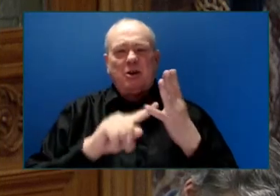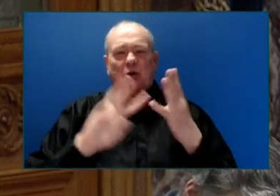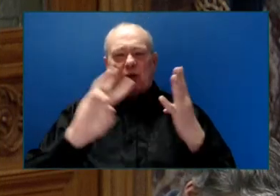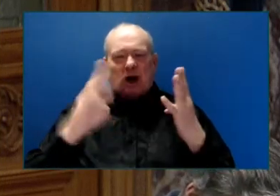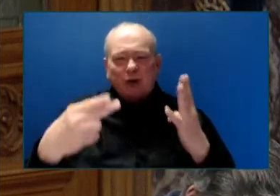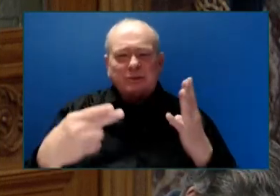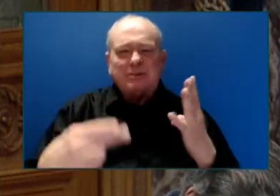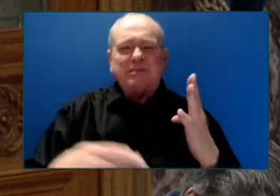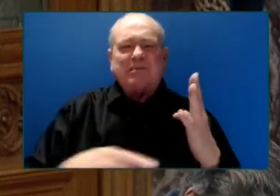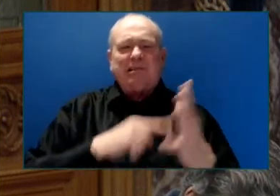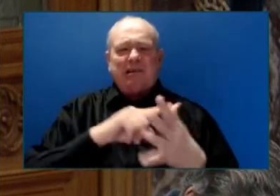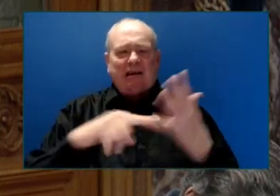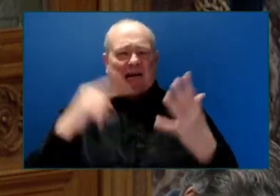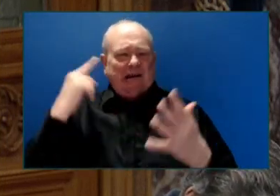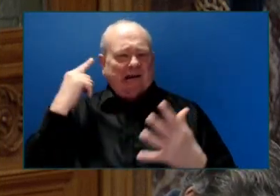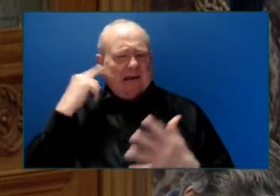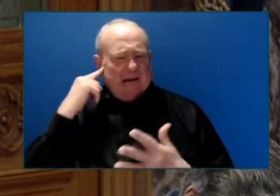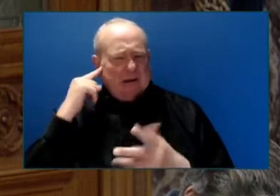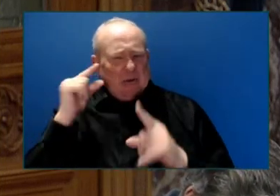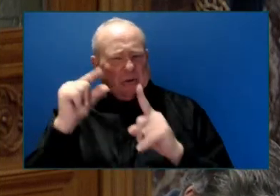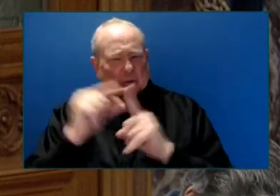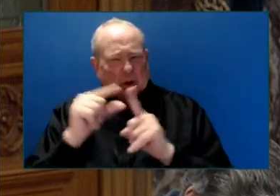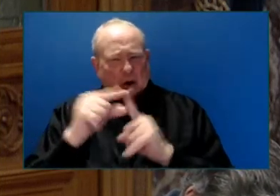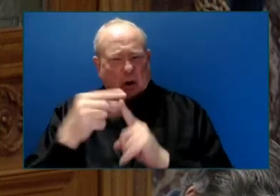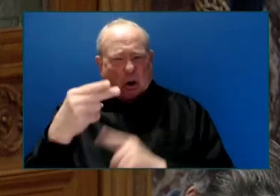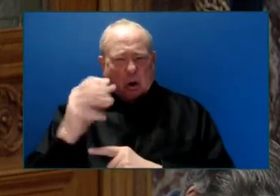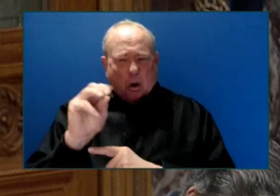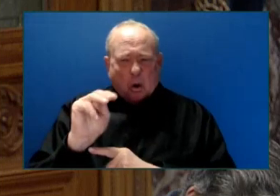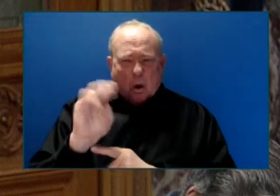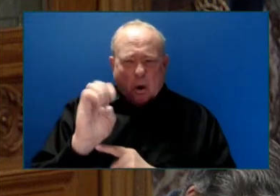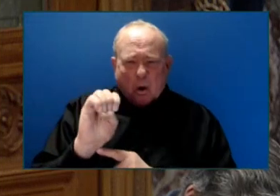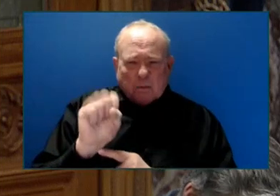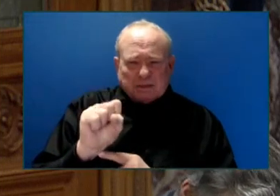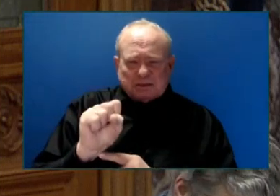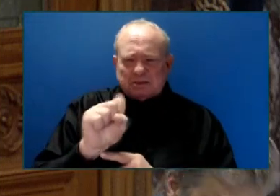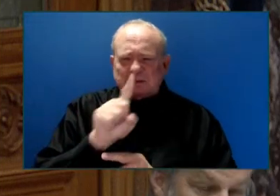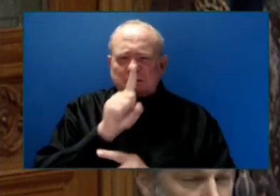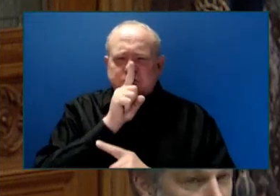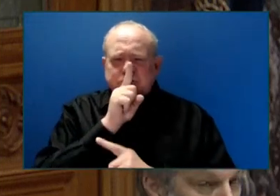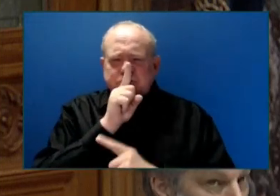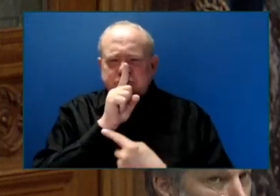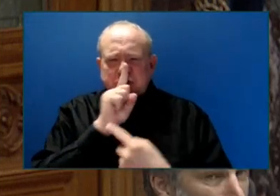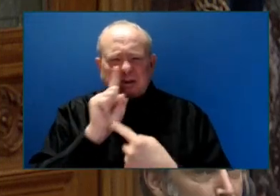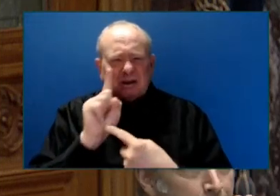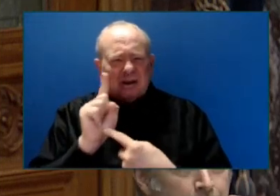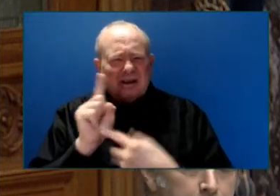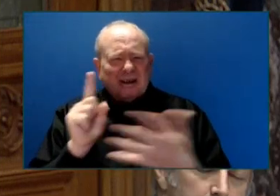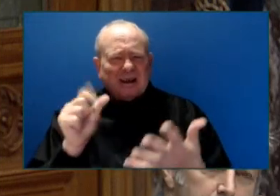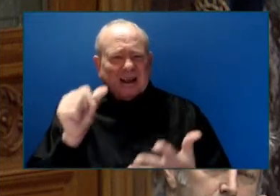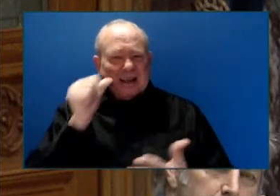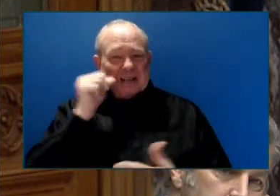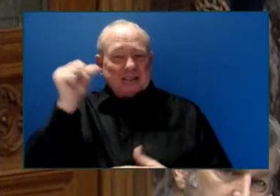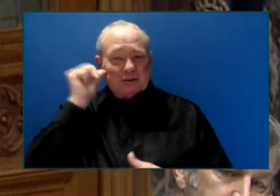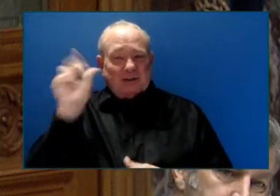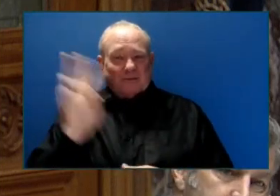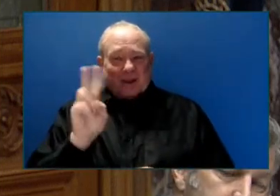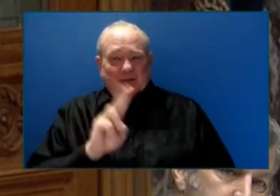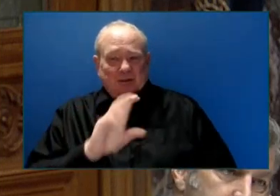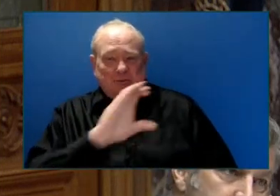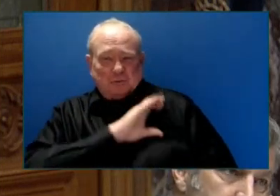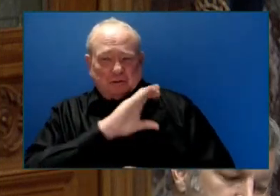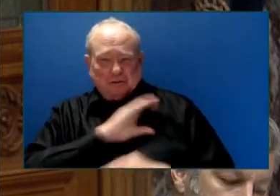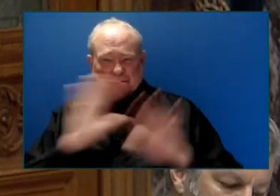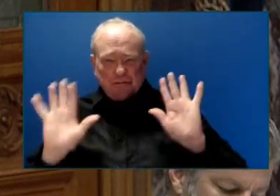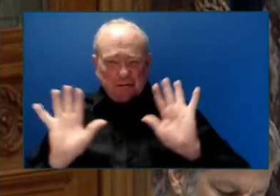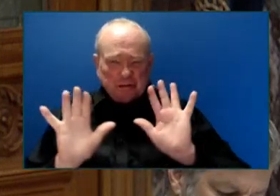Yesterday the Vancouver police swept through the downtown east side and cleared people off the street. This province has had an issue of homelessness